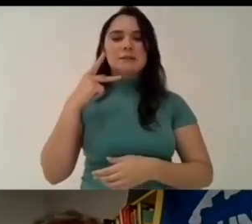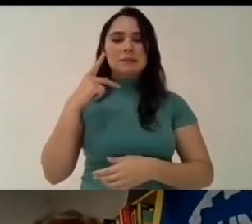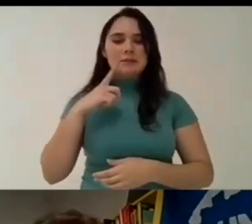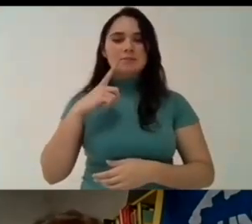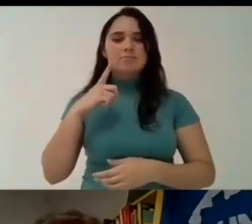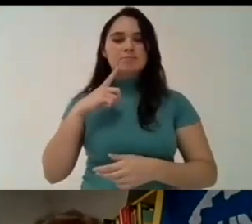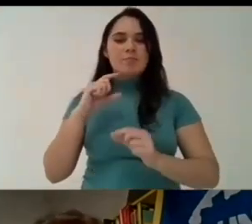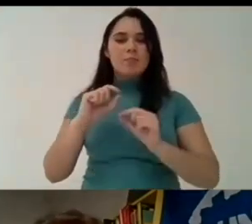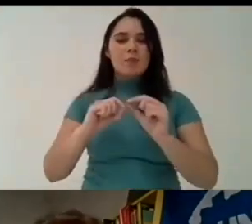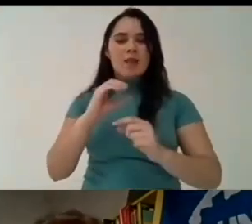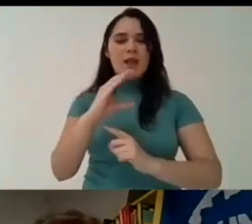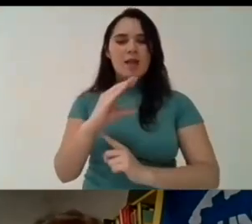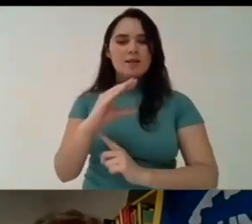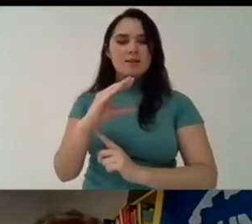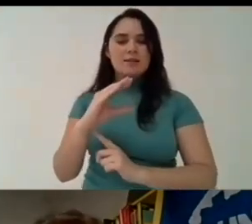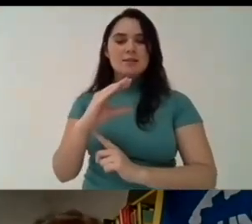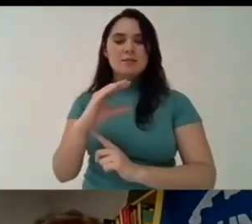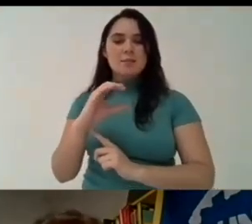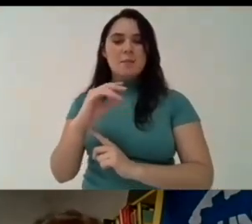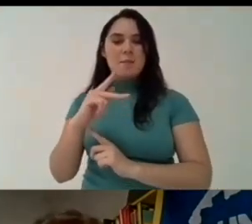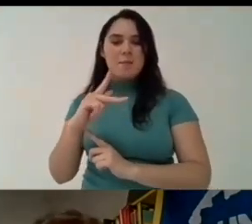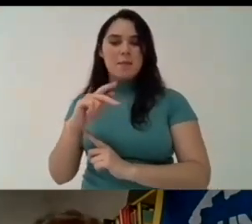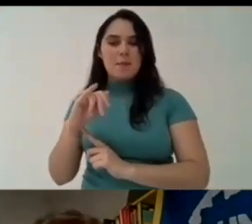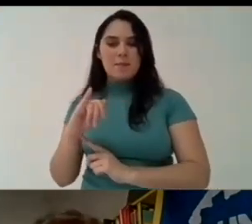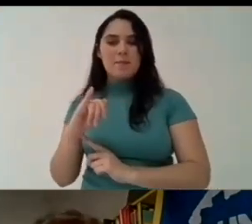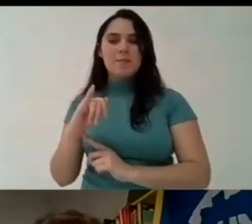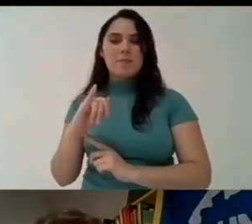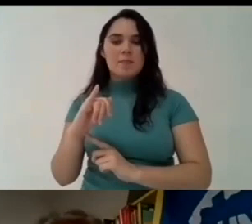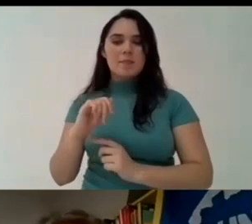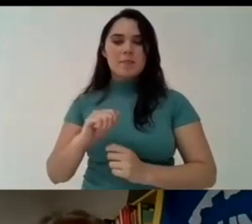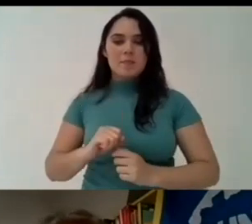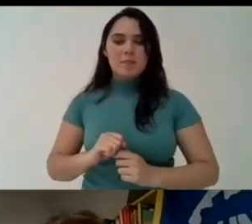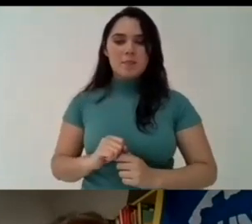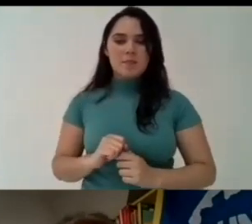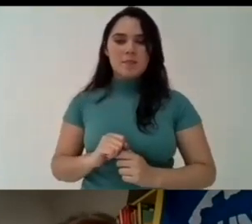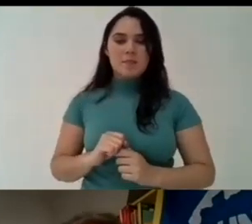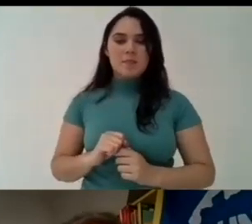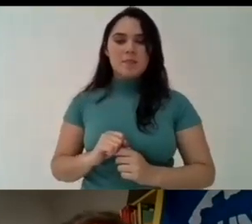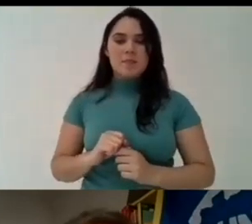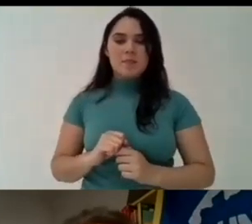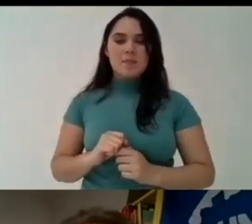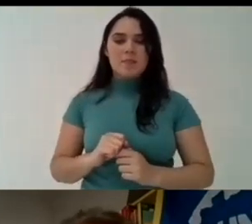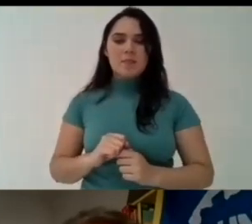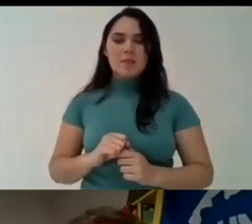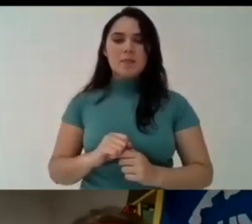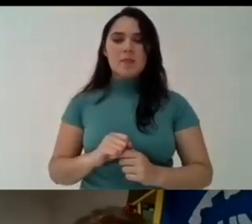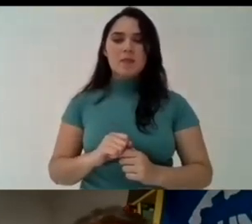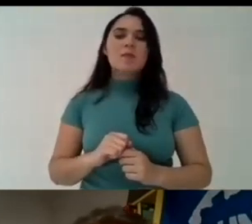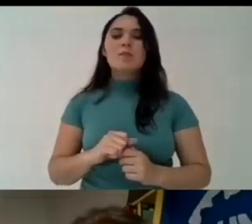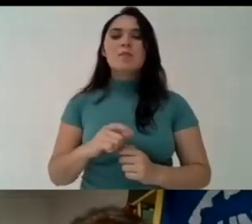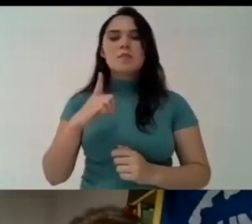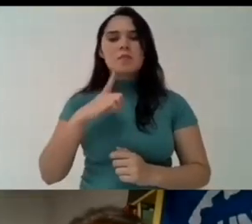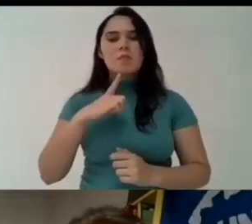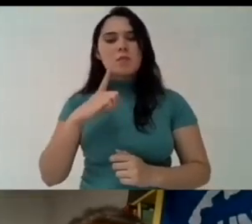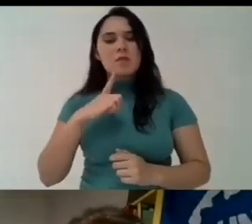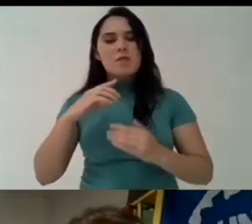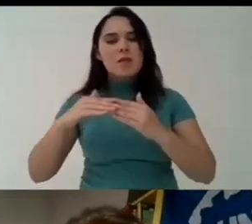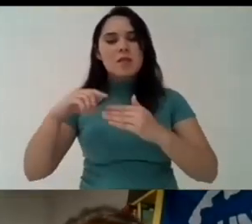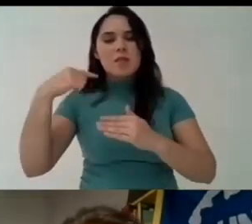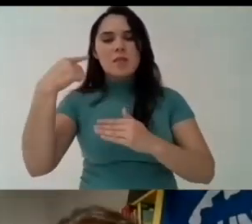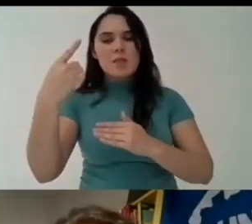that was provided by funai the uh a brazilian institution dedicated uh